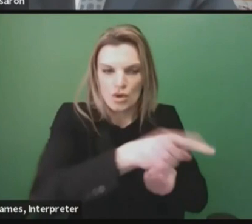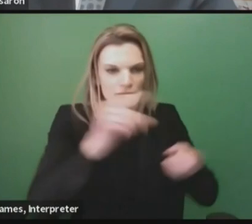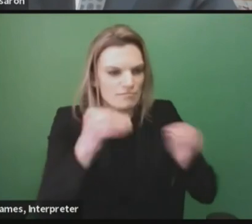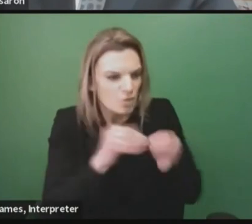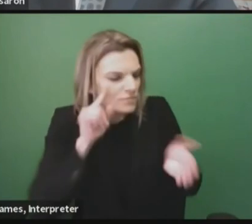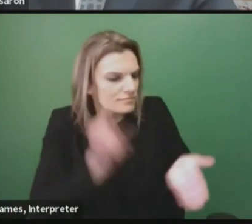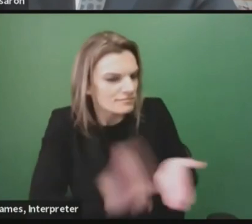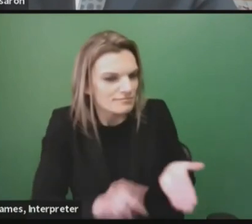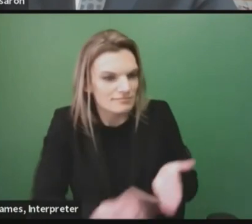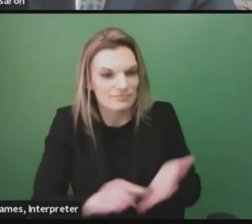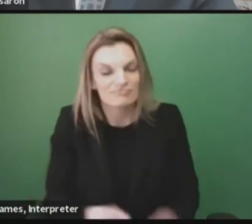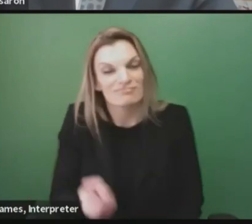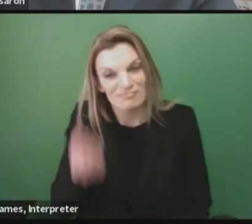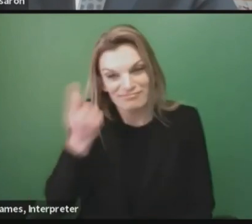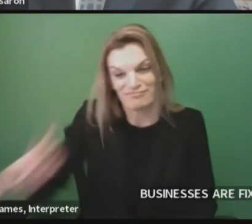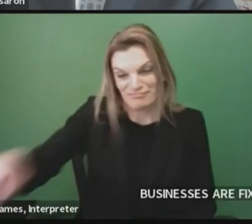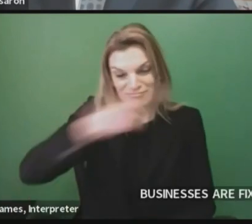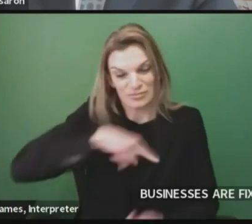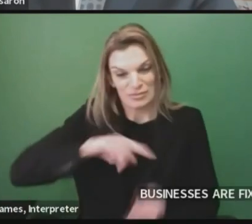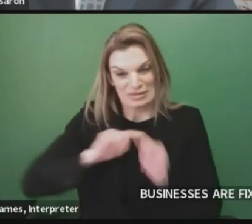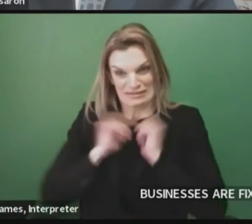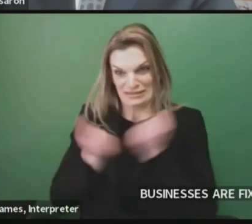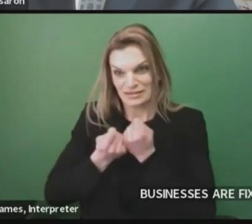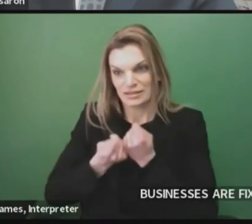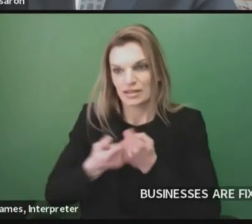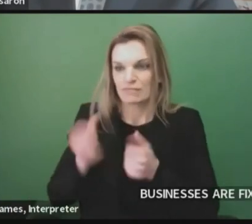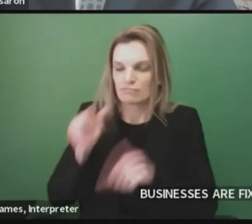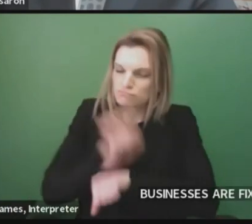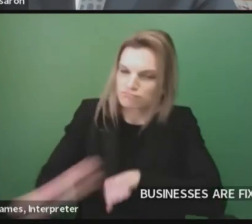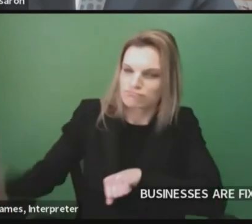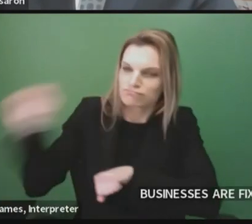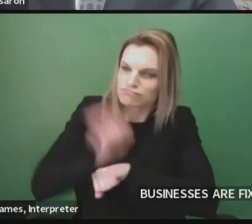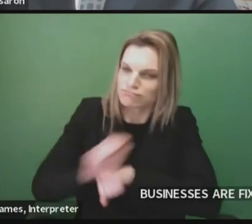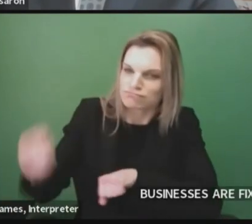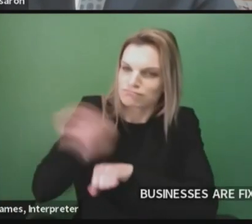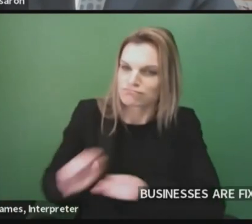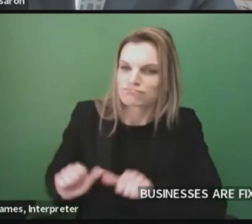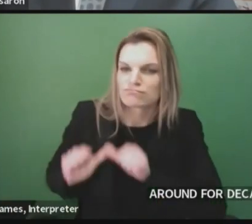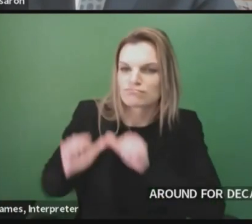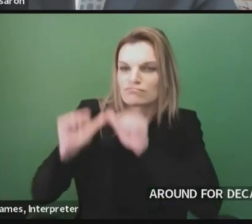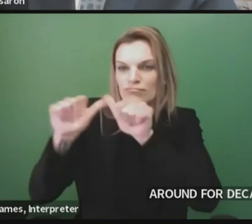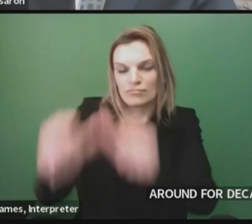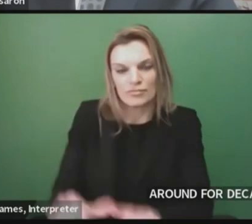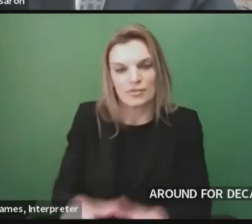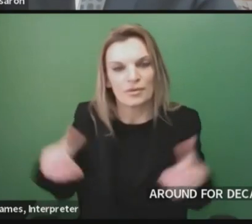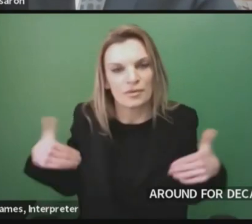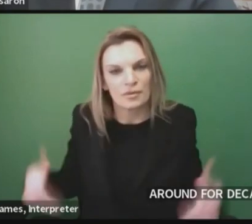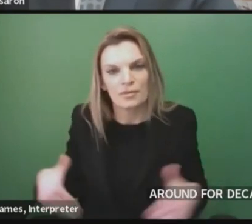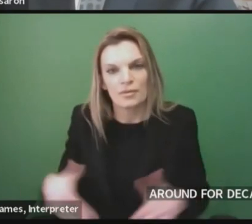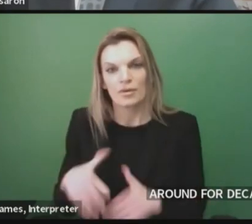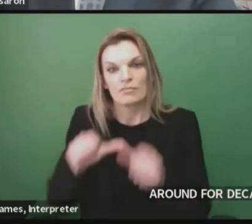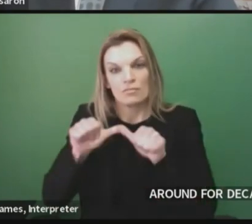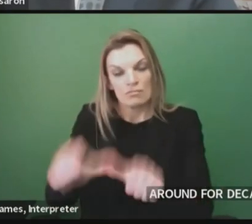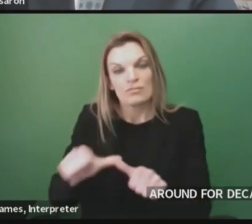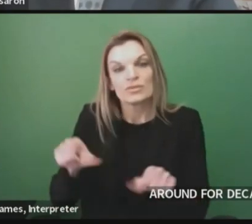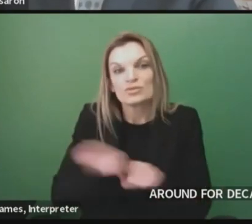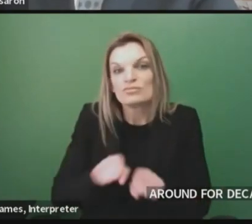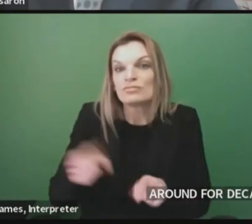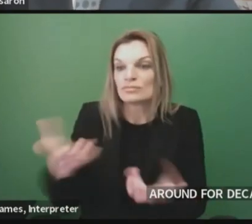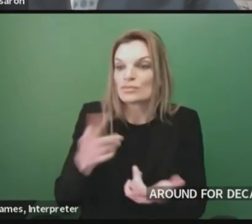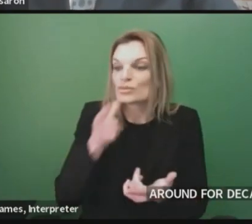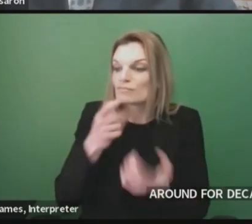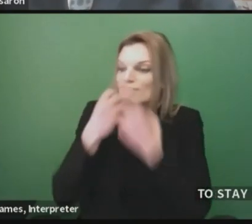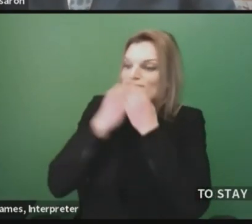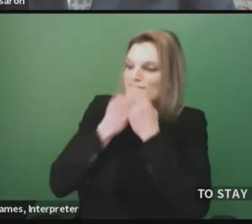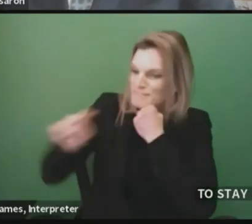They're working around the clock to stay afloat while trying to keep their communities safe from COVID-19. And they deserve as much support